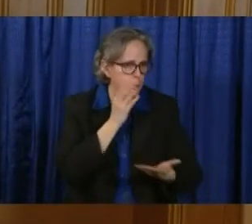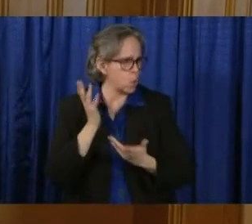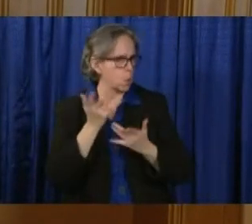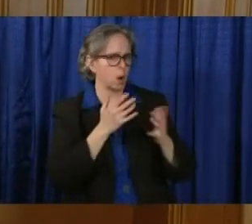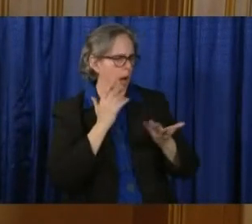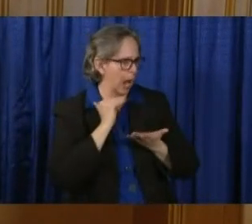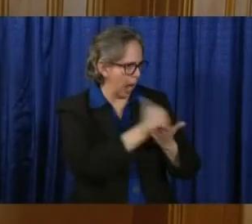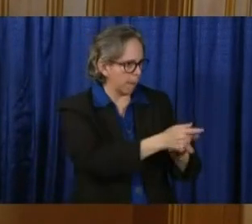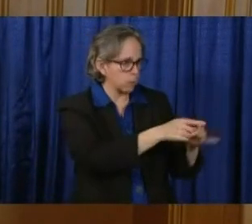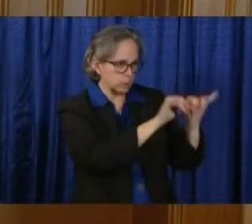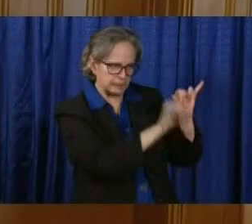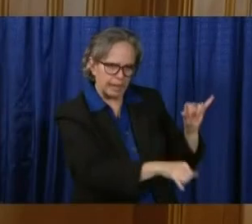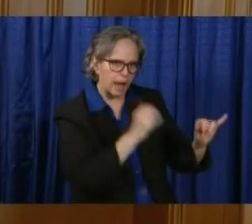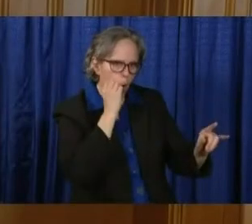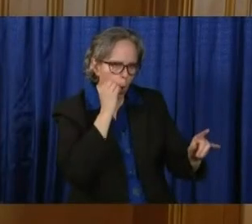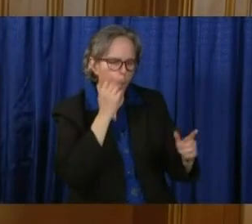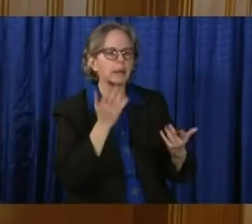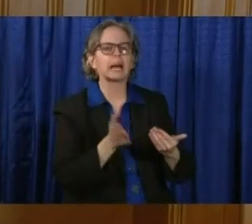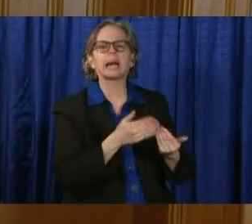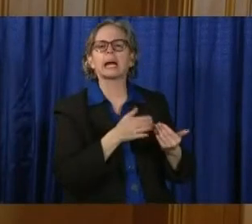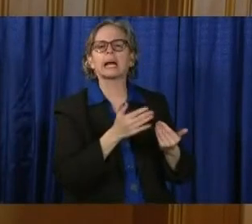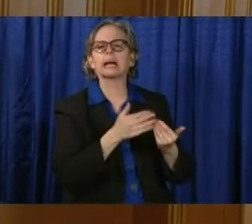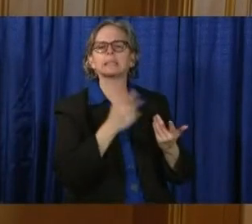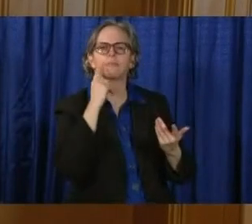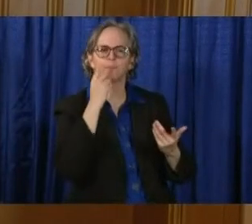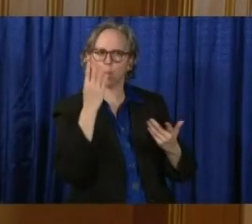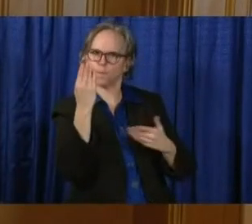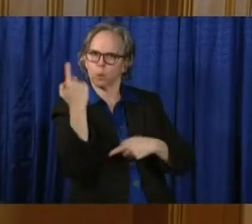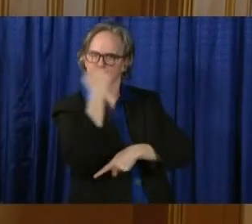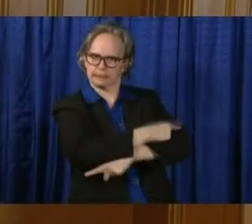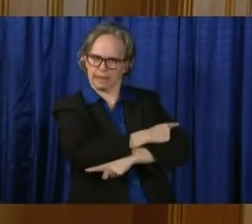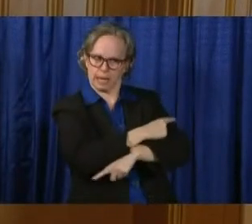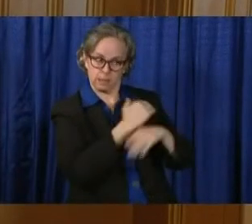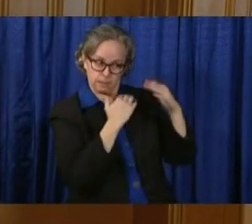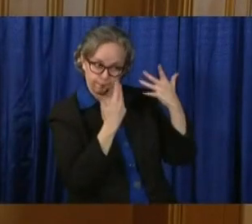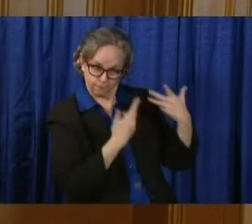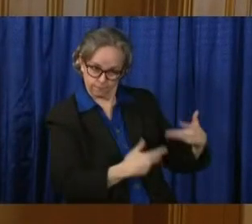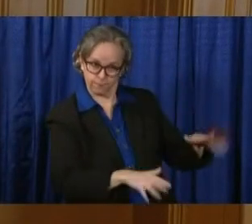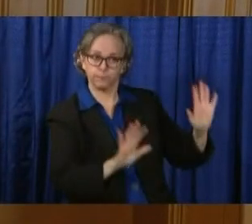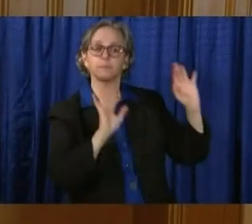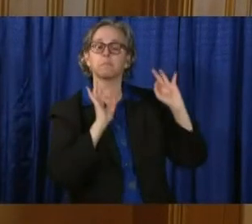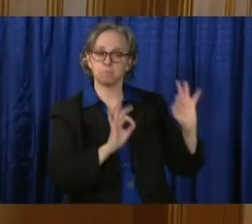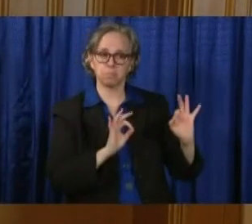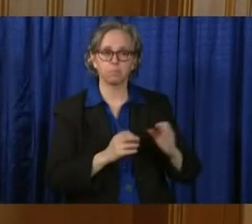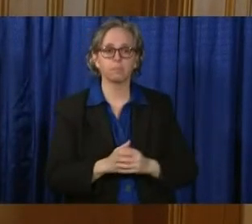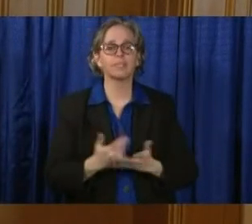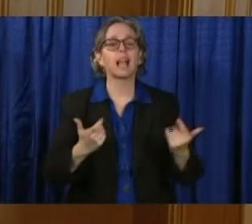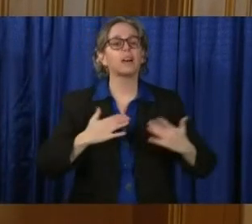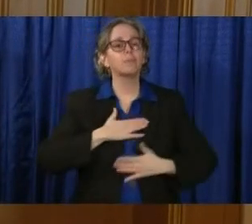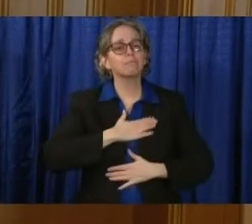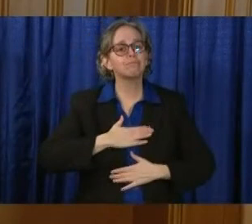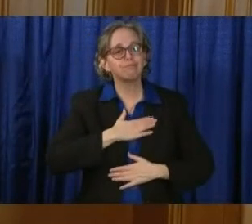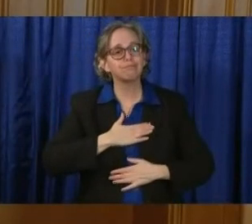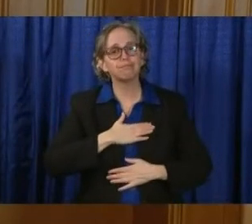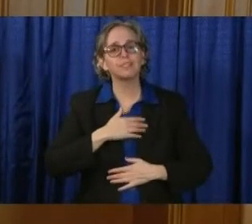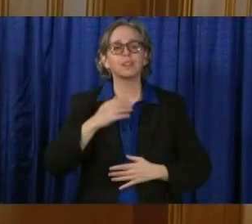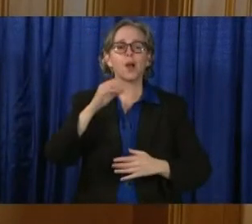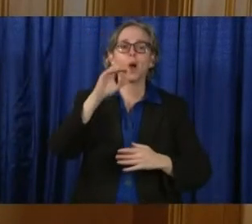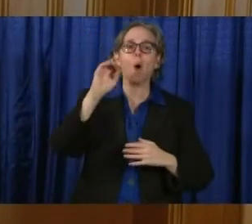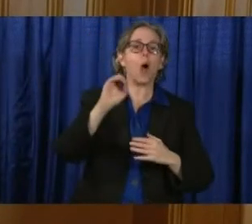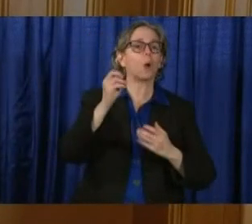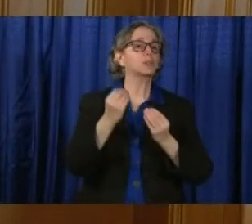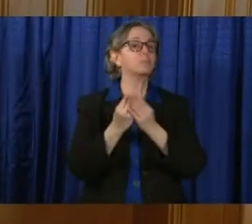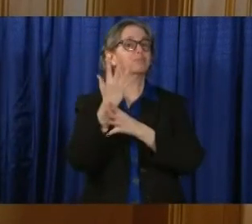easier for them when they come back. And they can enjoy the good Ohio spring that is here.